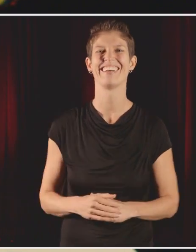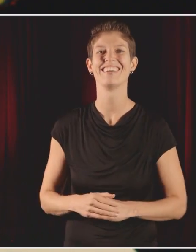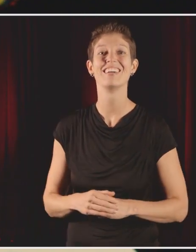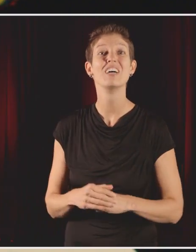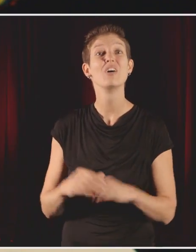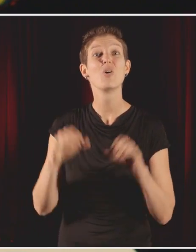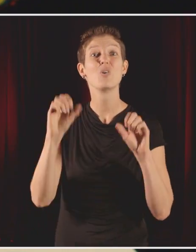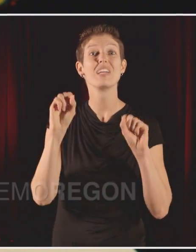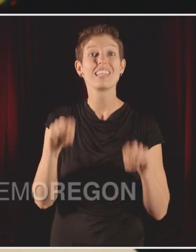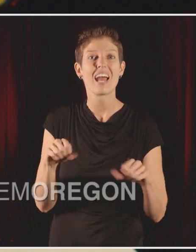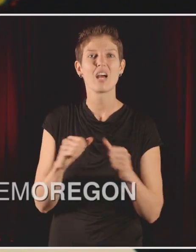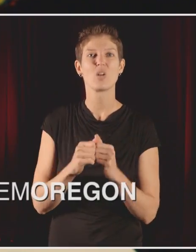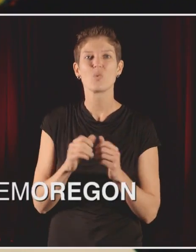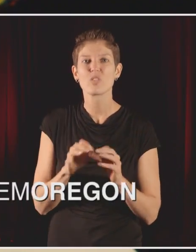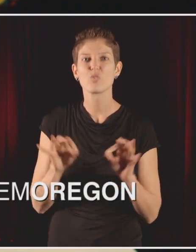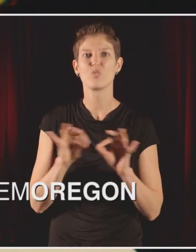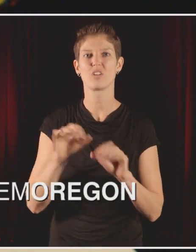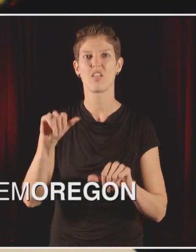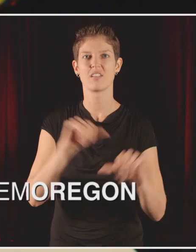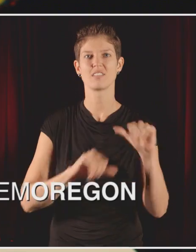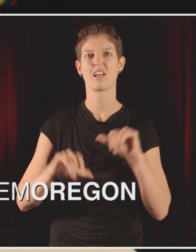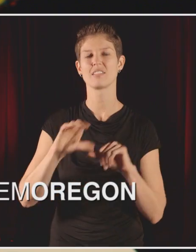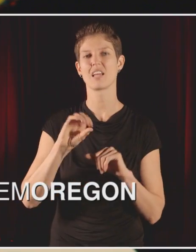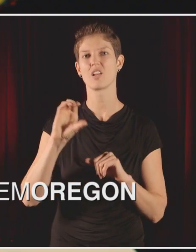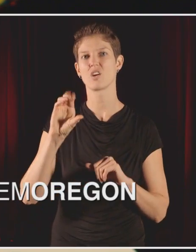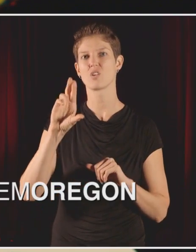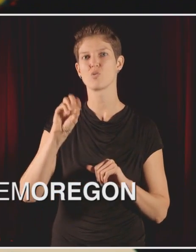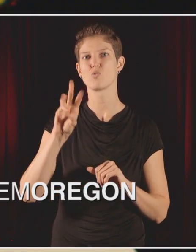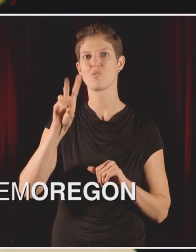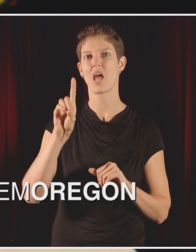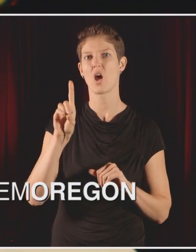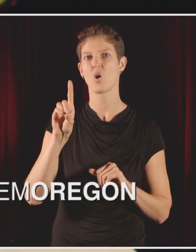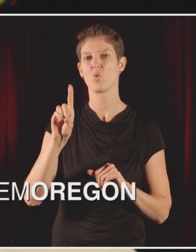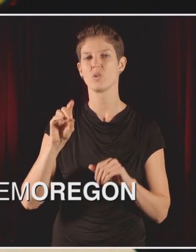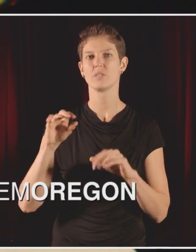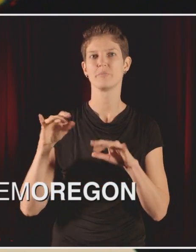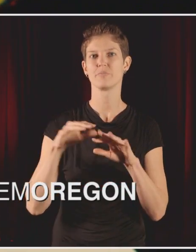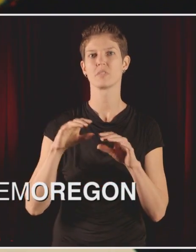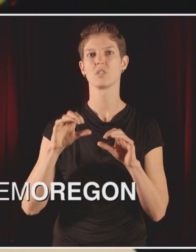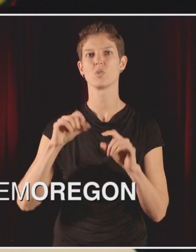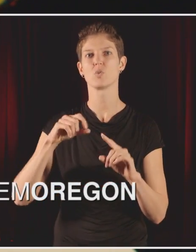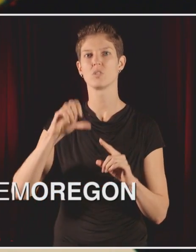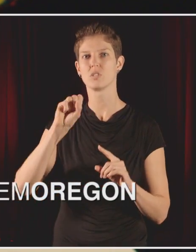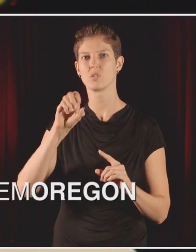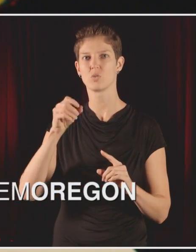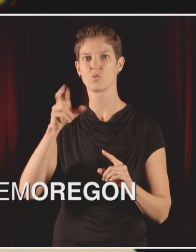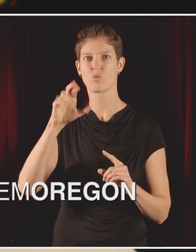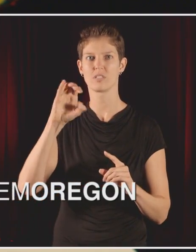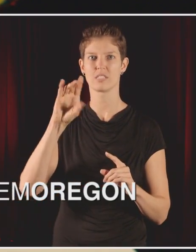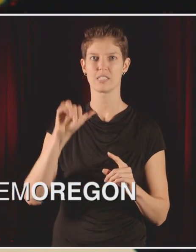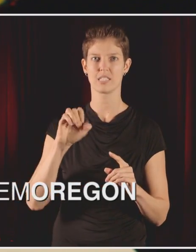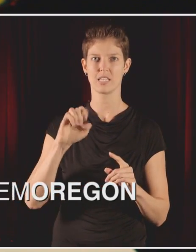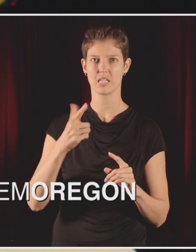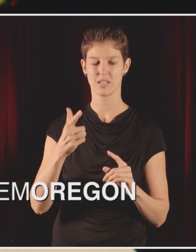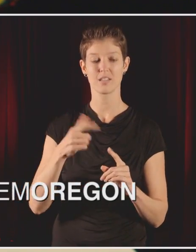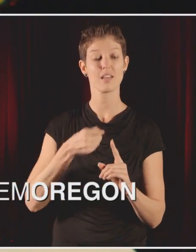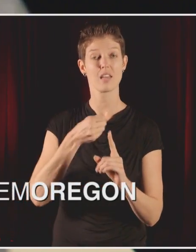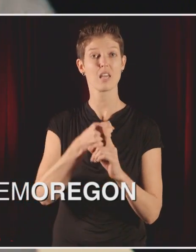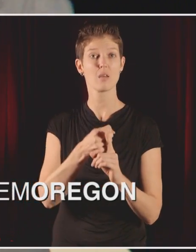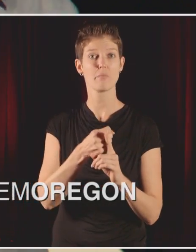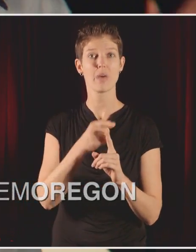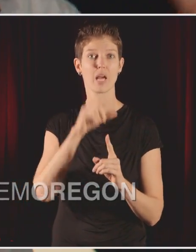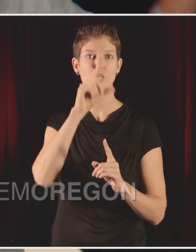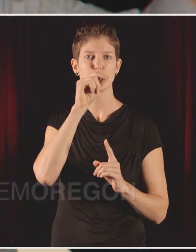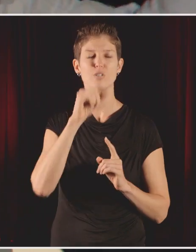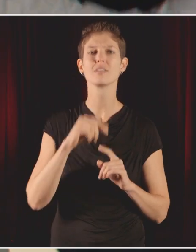We can, through citizen science and crowdsourcing, help illuminate the world that's important to birds, but also to people. And if you're not into birds